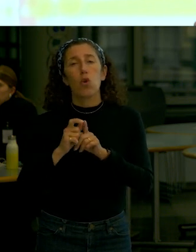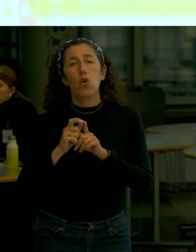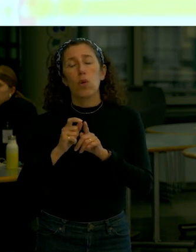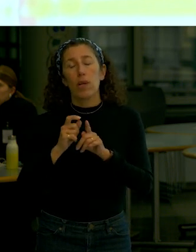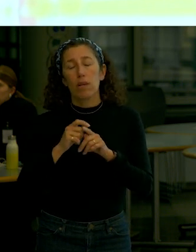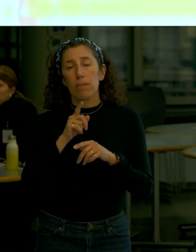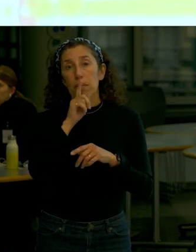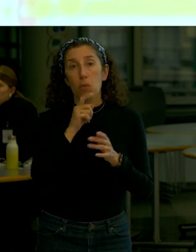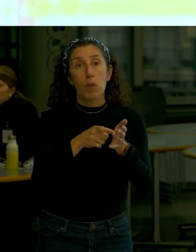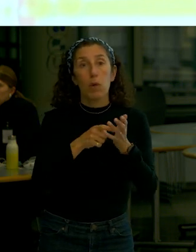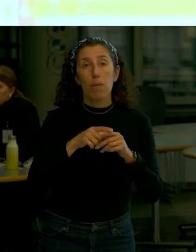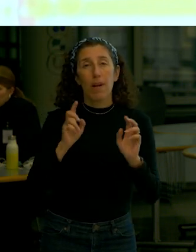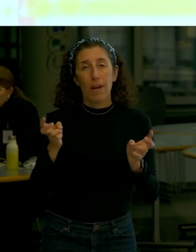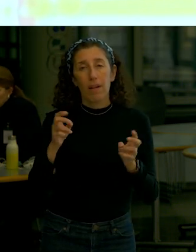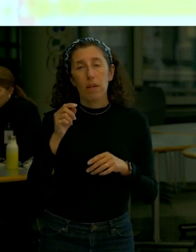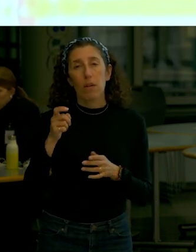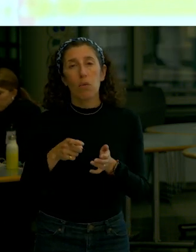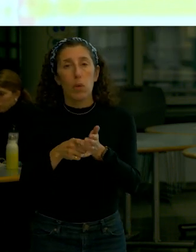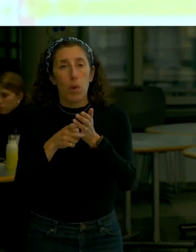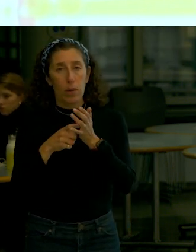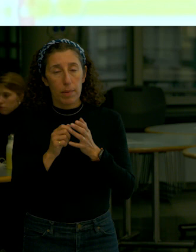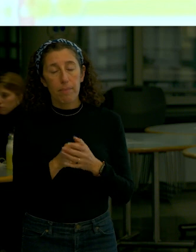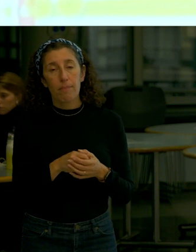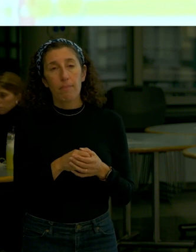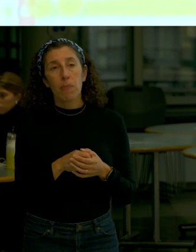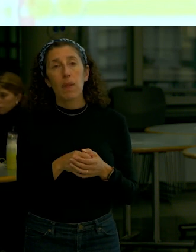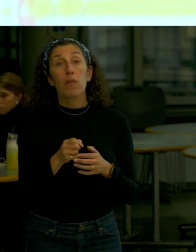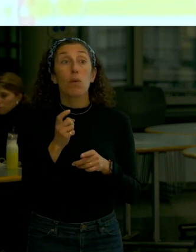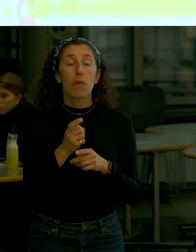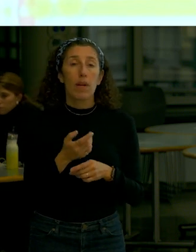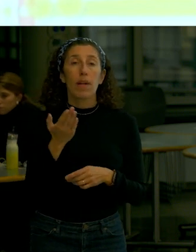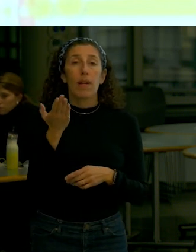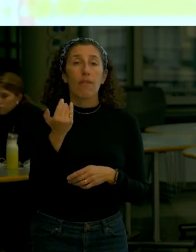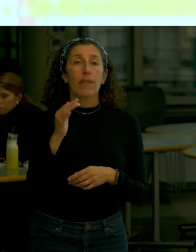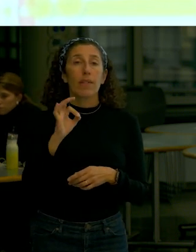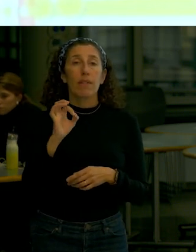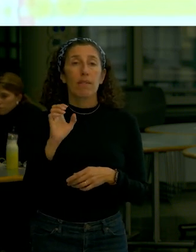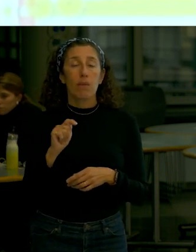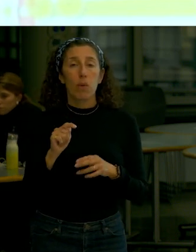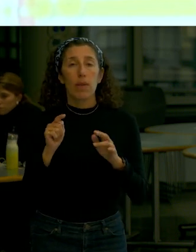will also add that and again we can get into there in the tree table